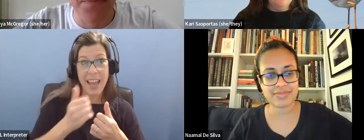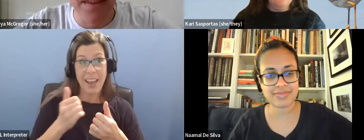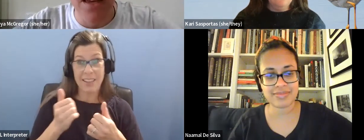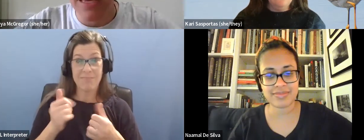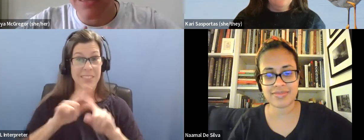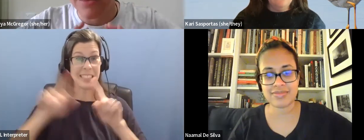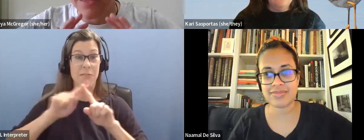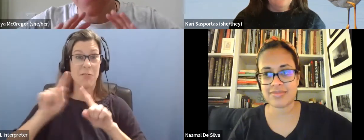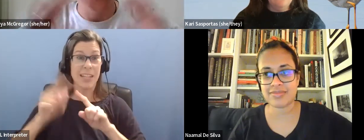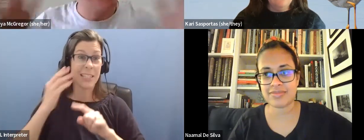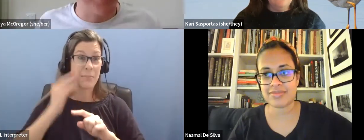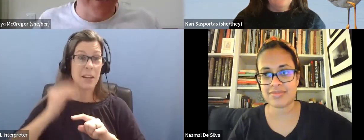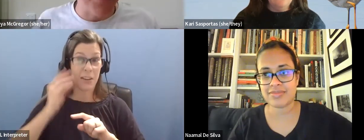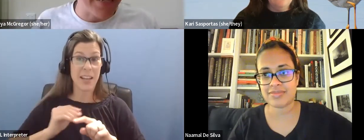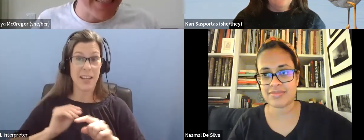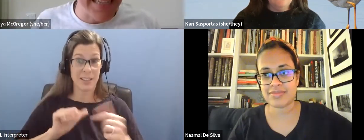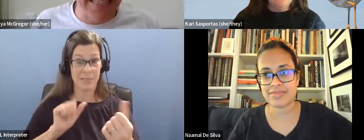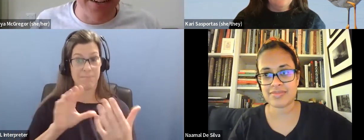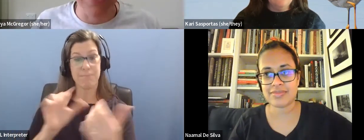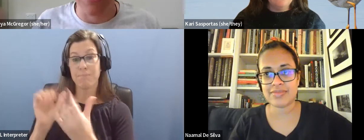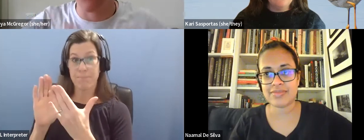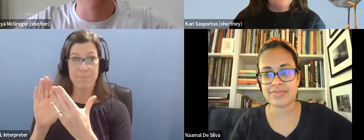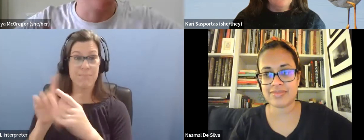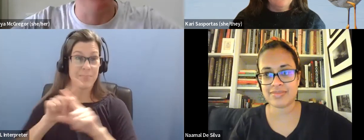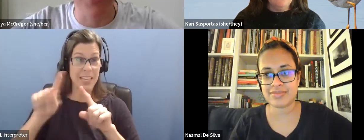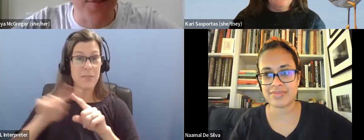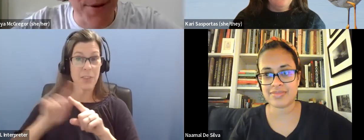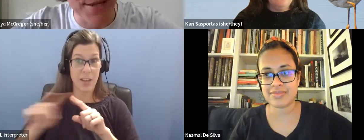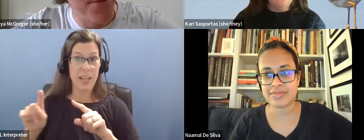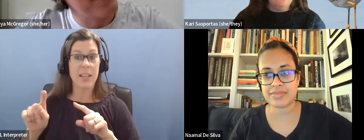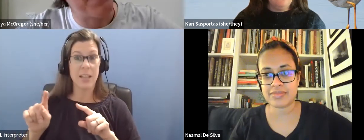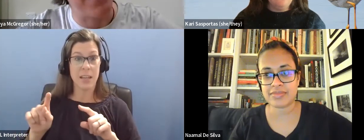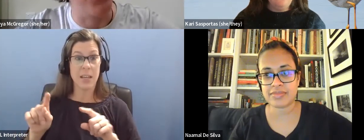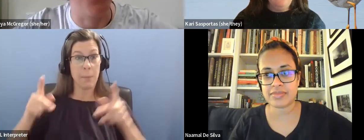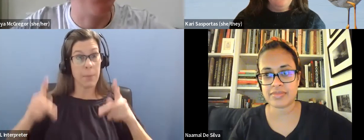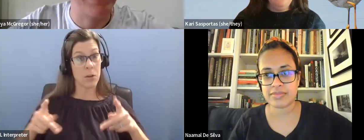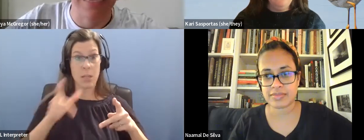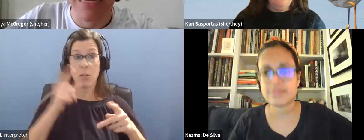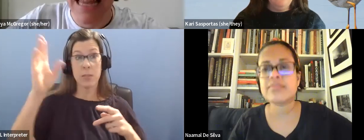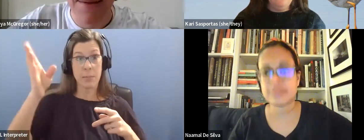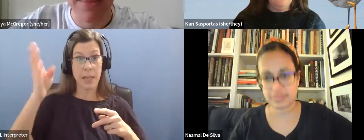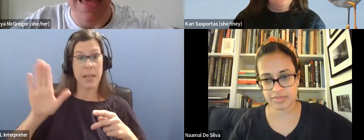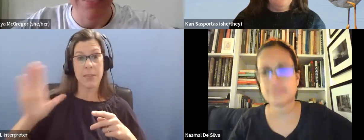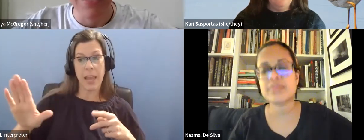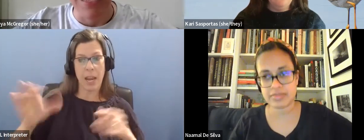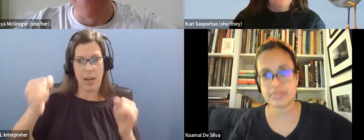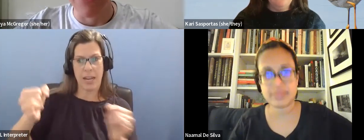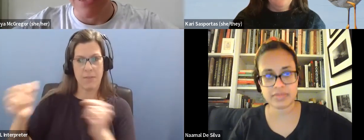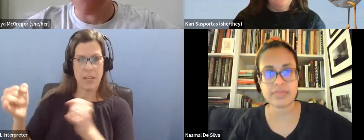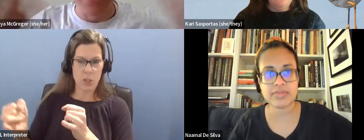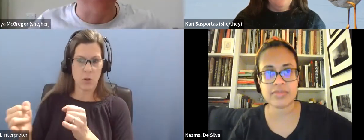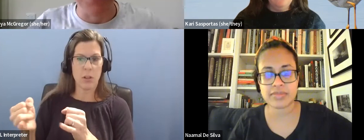the views that are expressed in this series are only those of the person that we're speaking to. We're not making any claim that